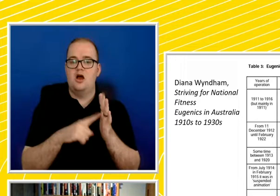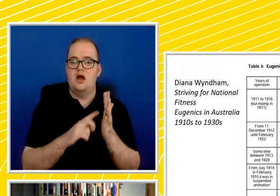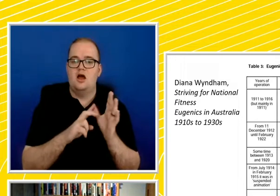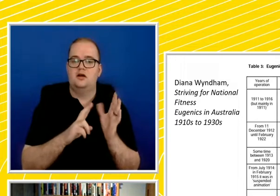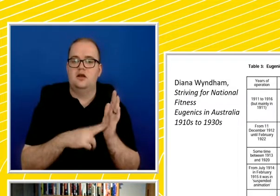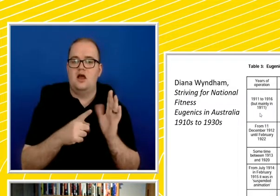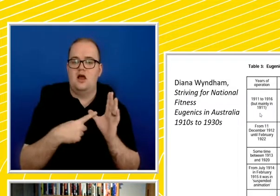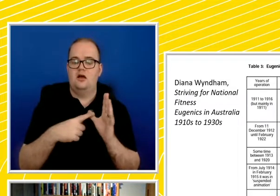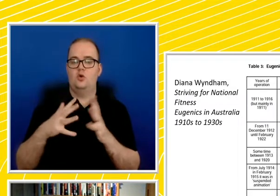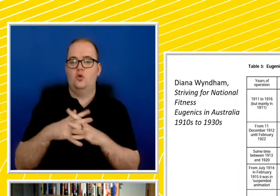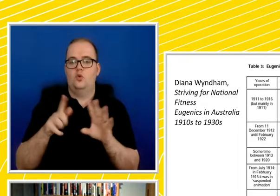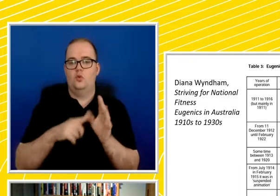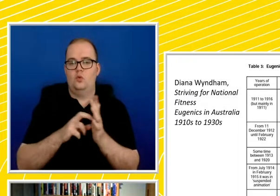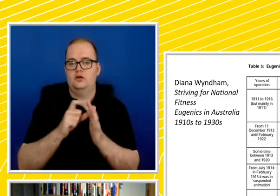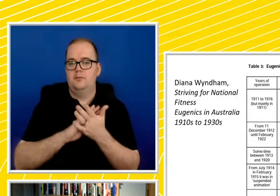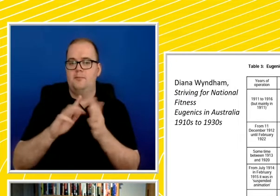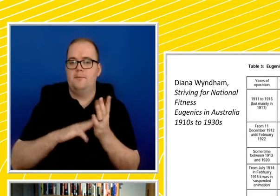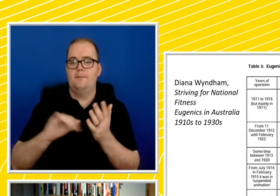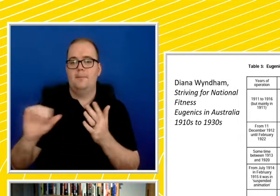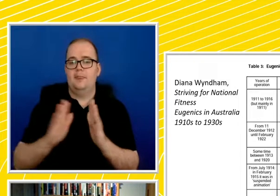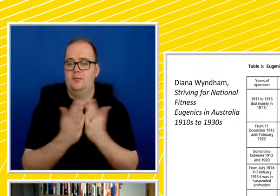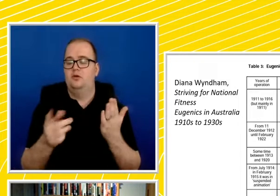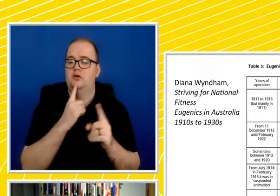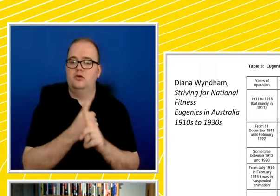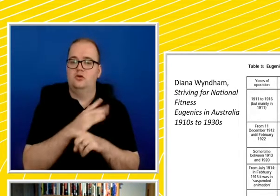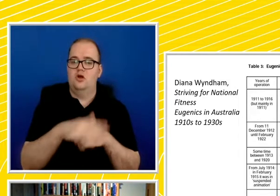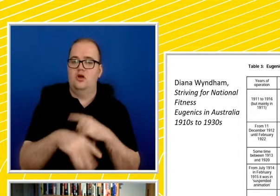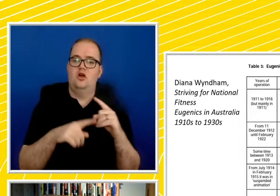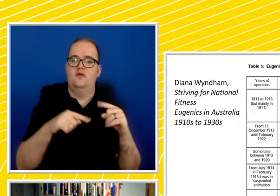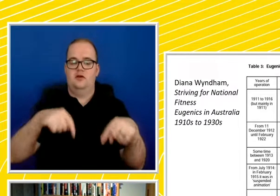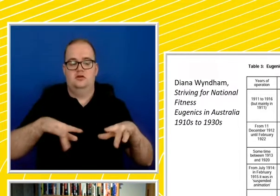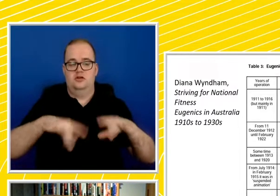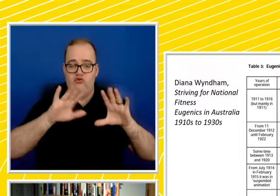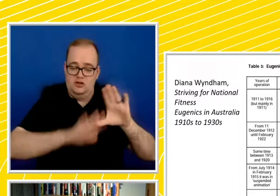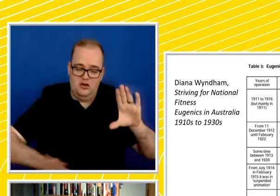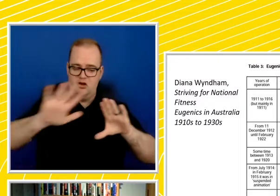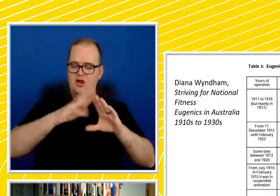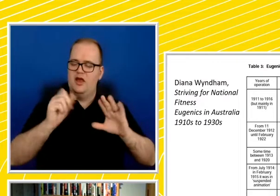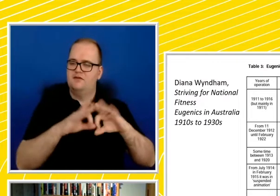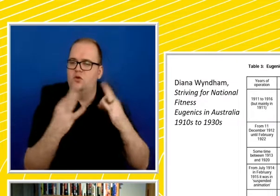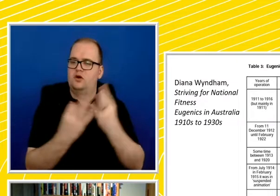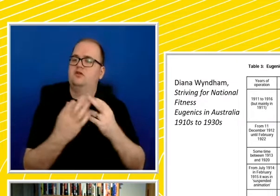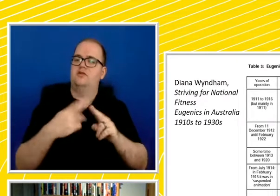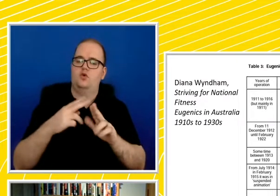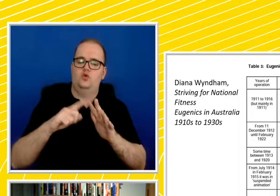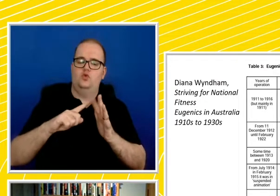eugenics organisation or outlines eugenic organisations in Australian states between 1911 and 1961